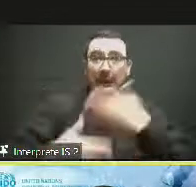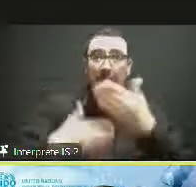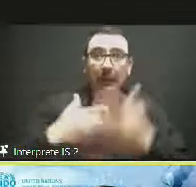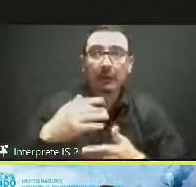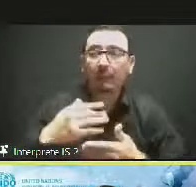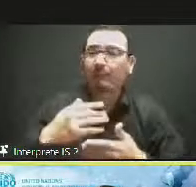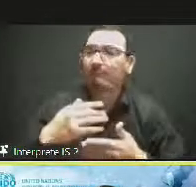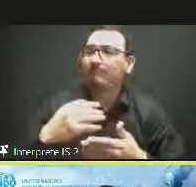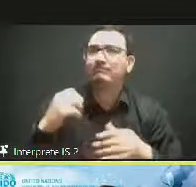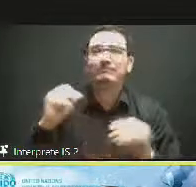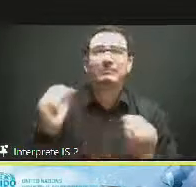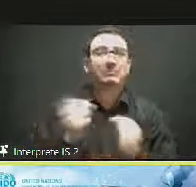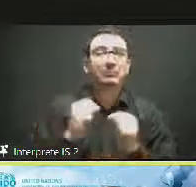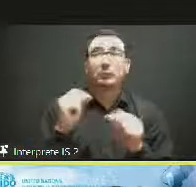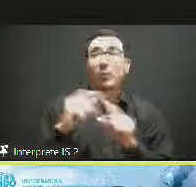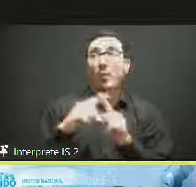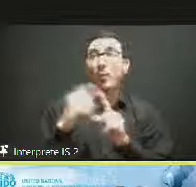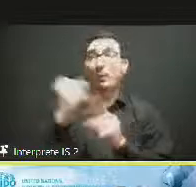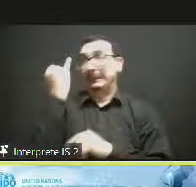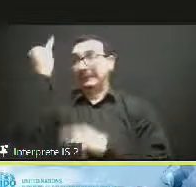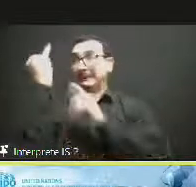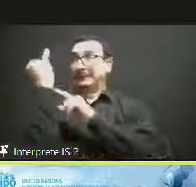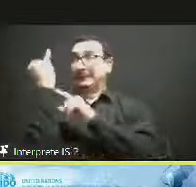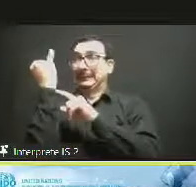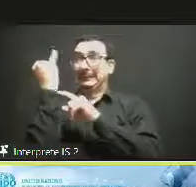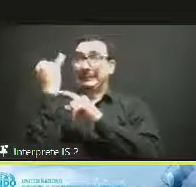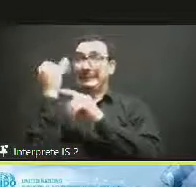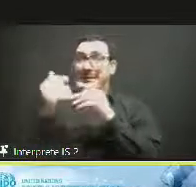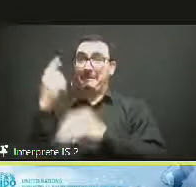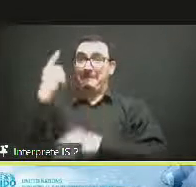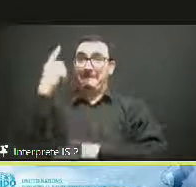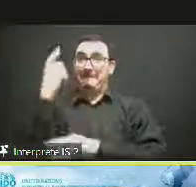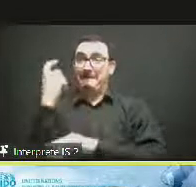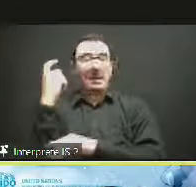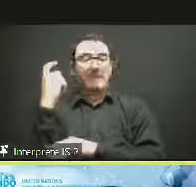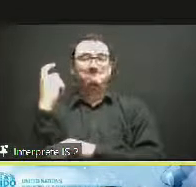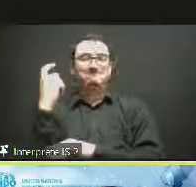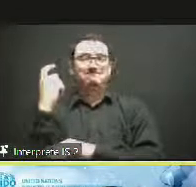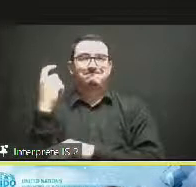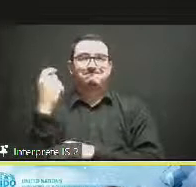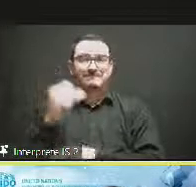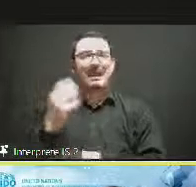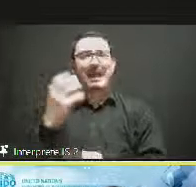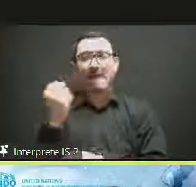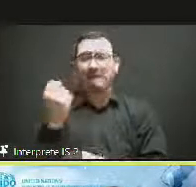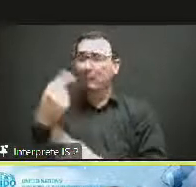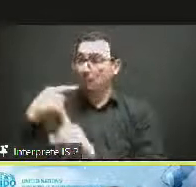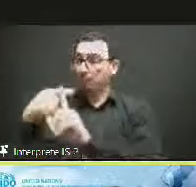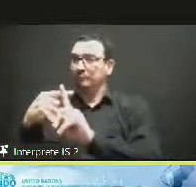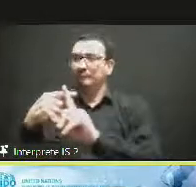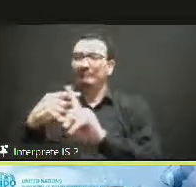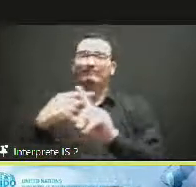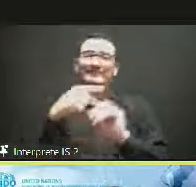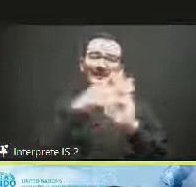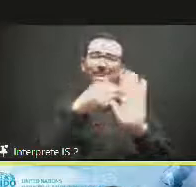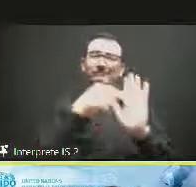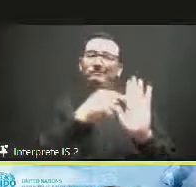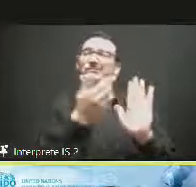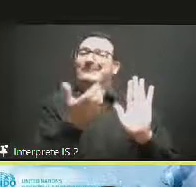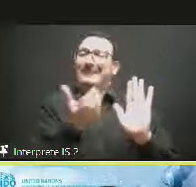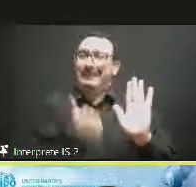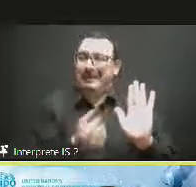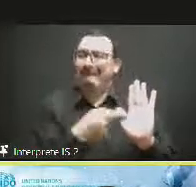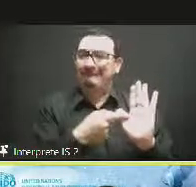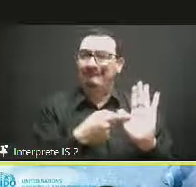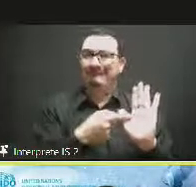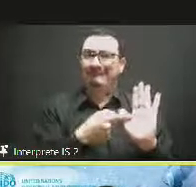them, particularly the single digital market that is being discussed within the AFTA agreement is